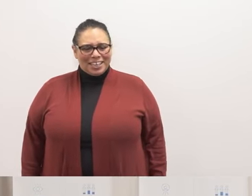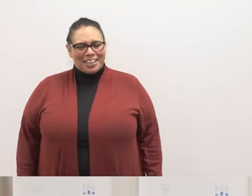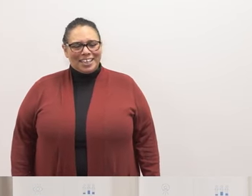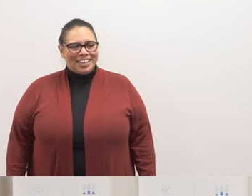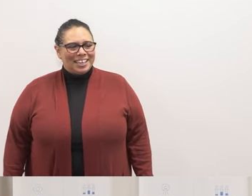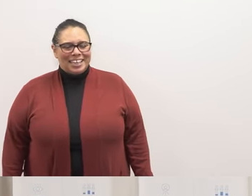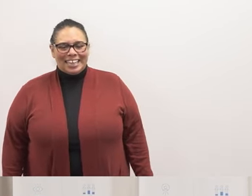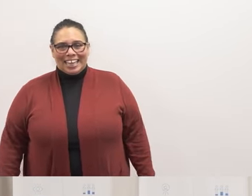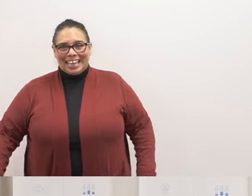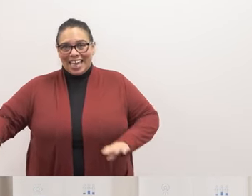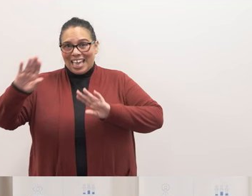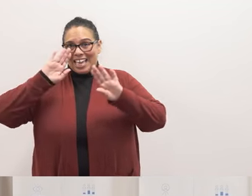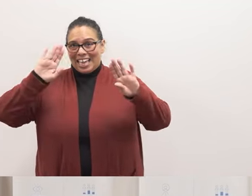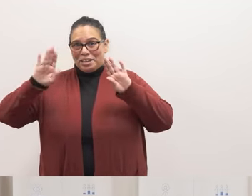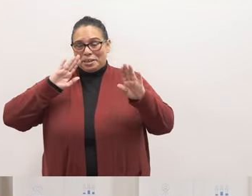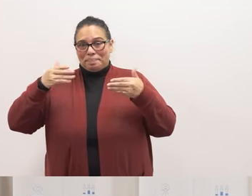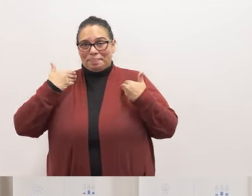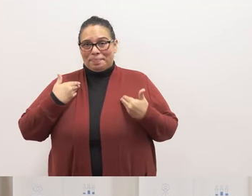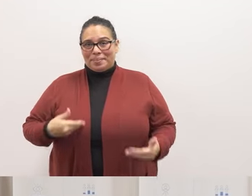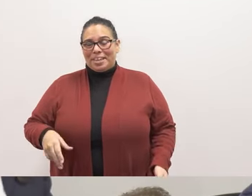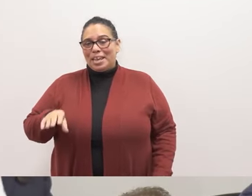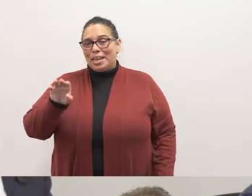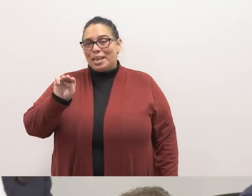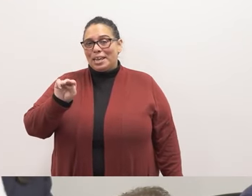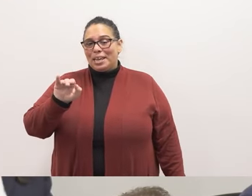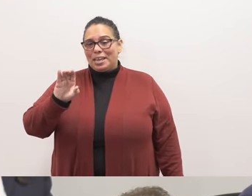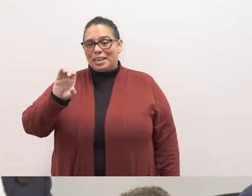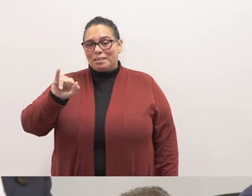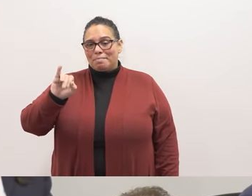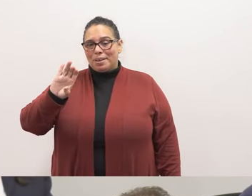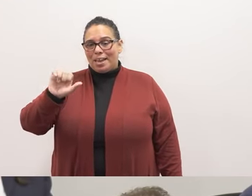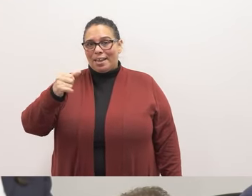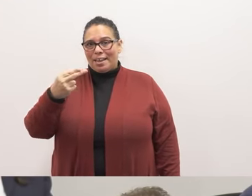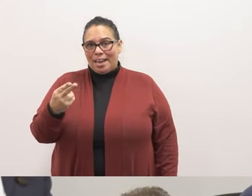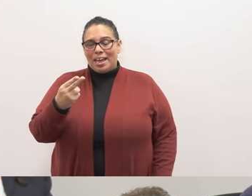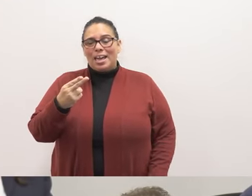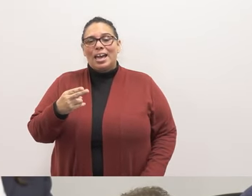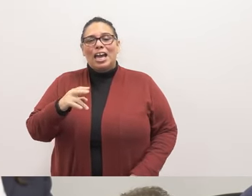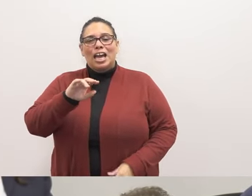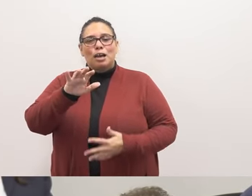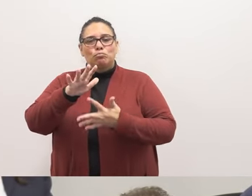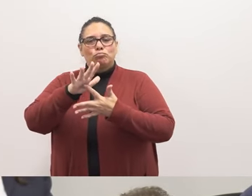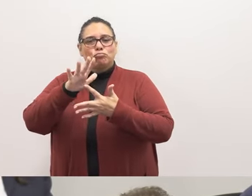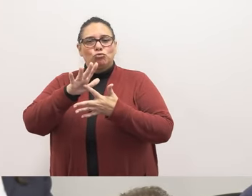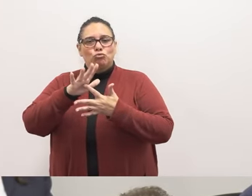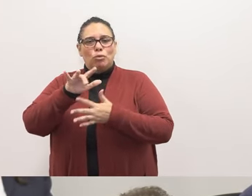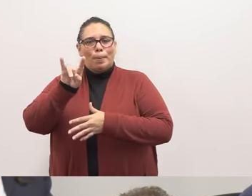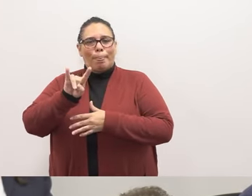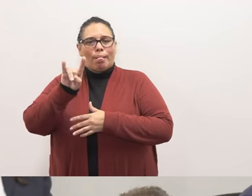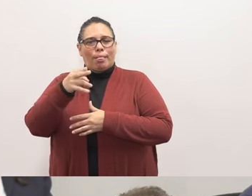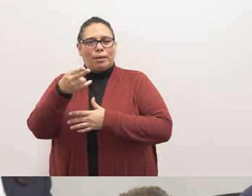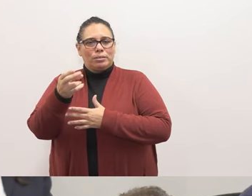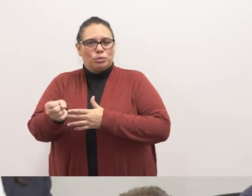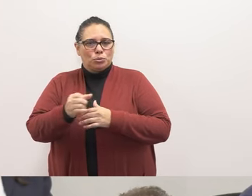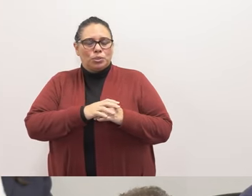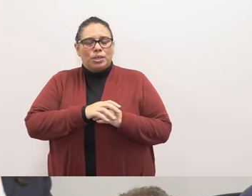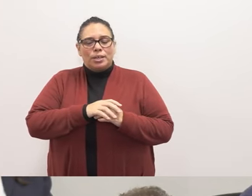Hi, my name is Micah Harris. I'm a junior at Poly High School. I'd just like to